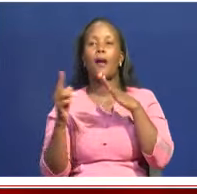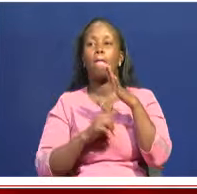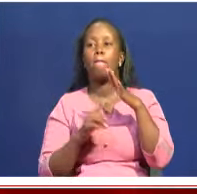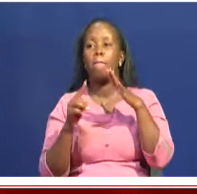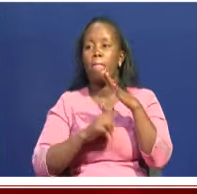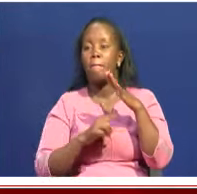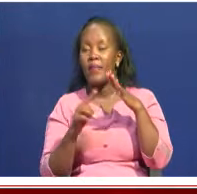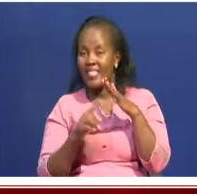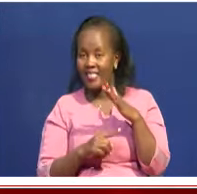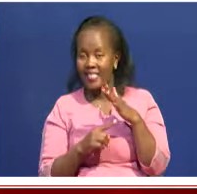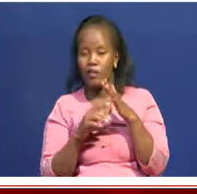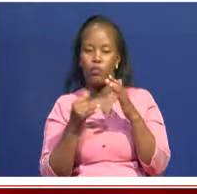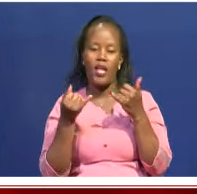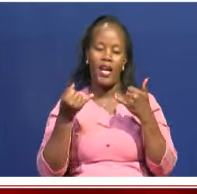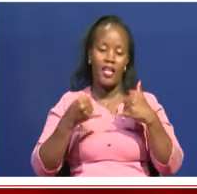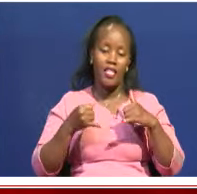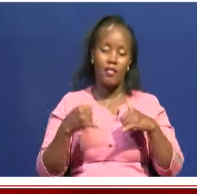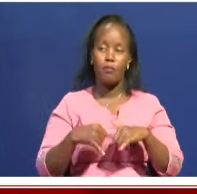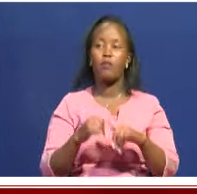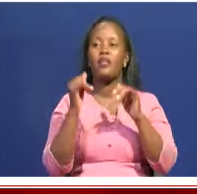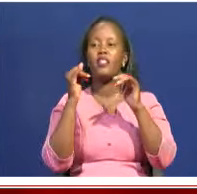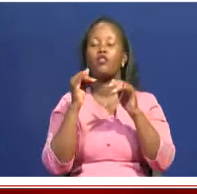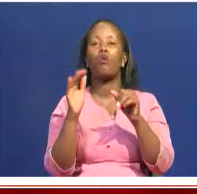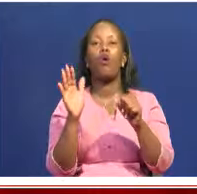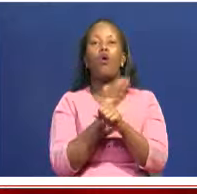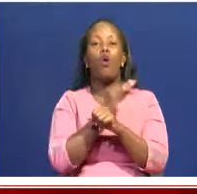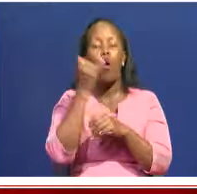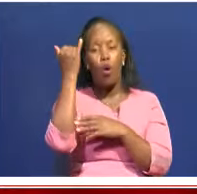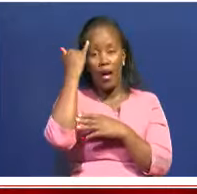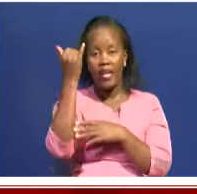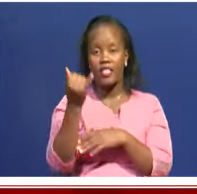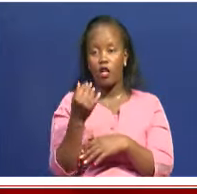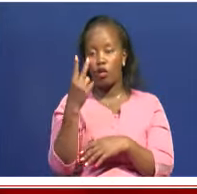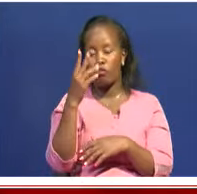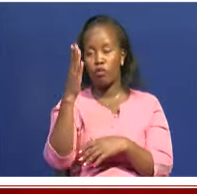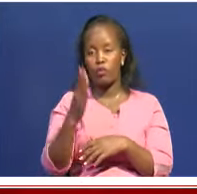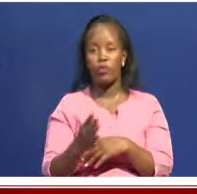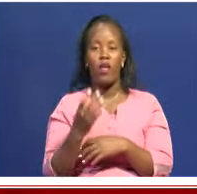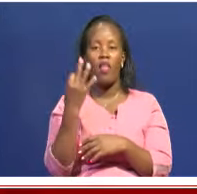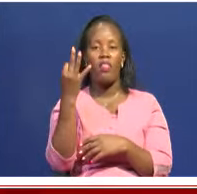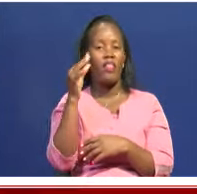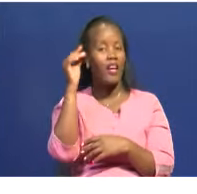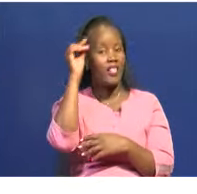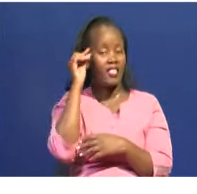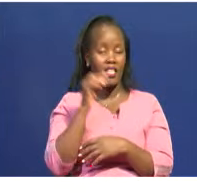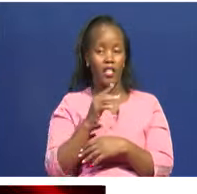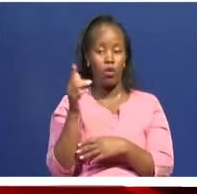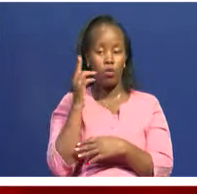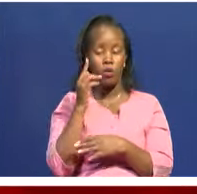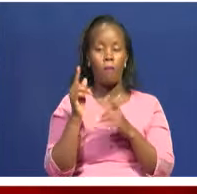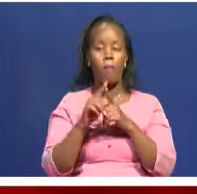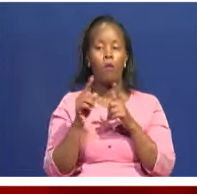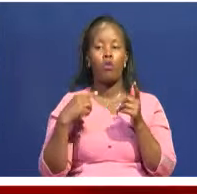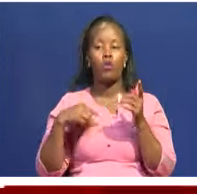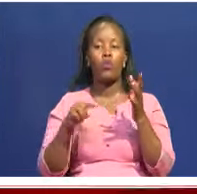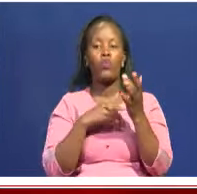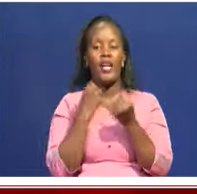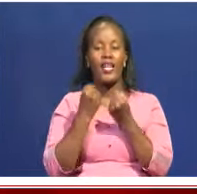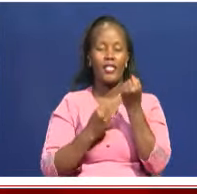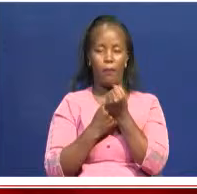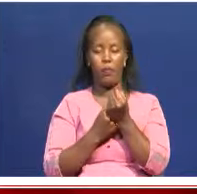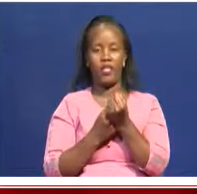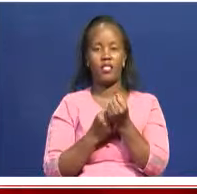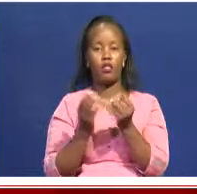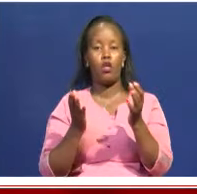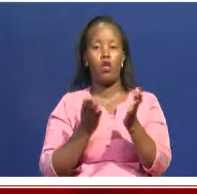implementing the whole idea of the two-third gender role and we're supporting these women who are at the bottom of the pyramid by doing what?